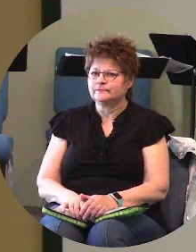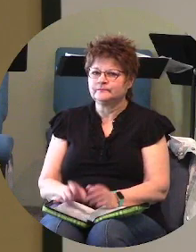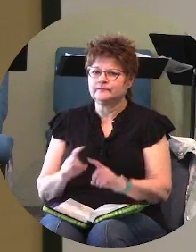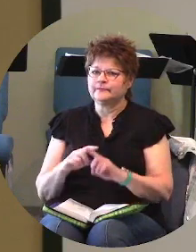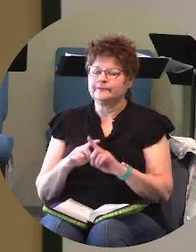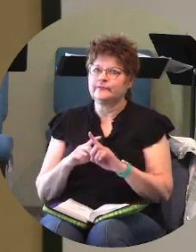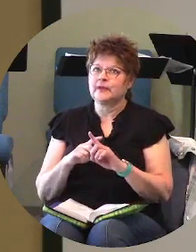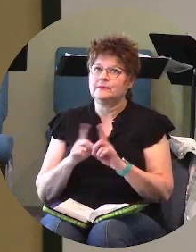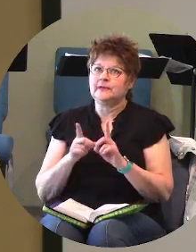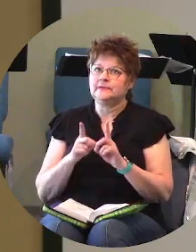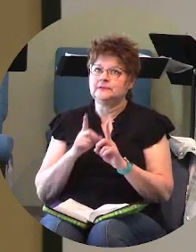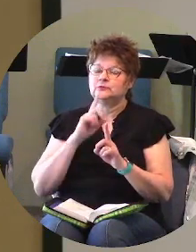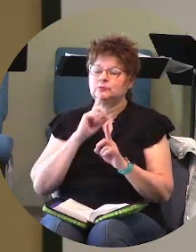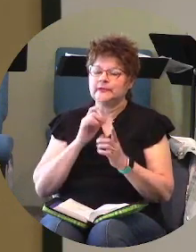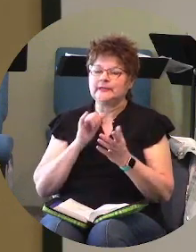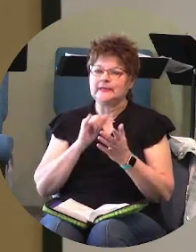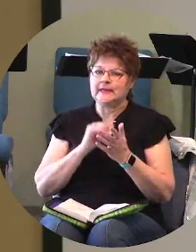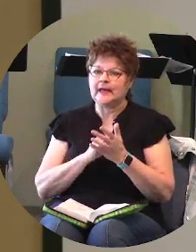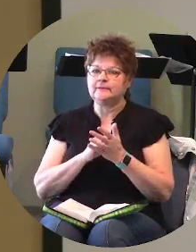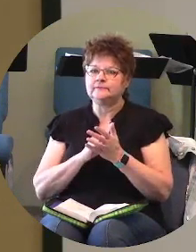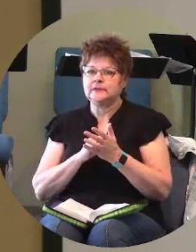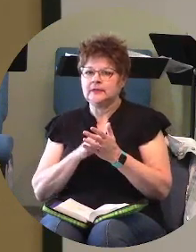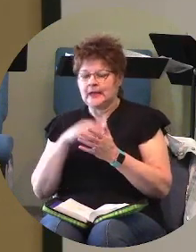it really is that black and white